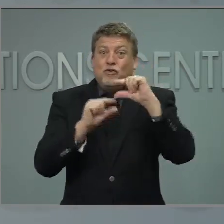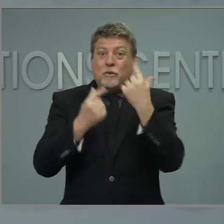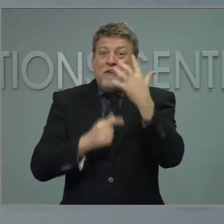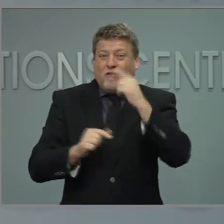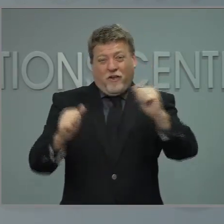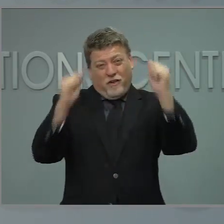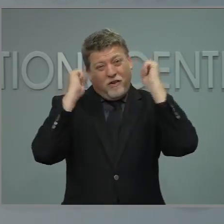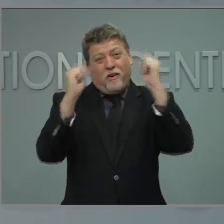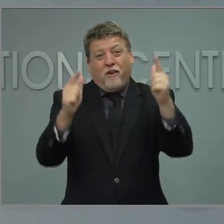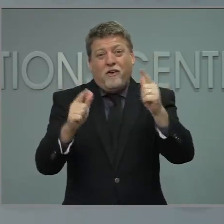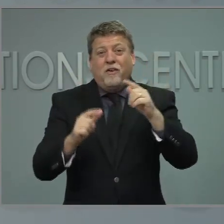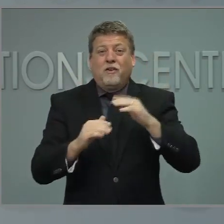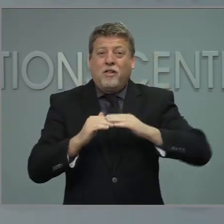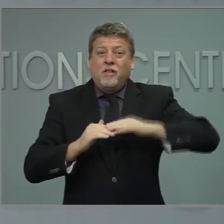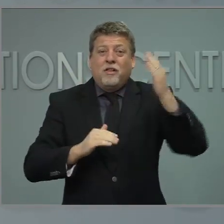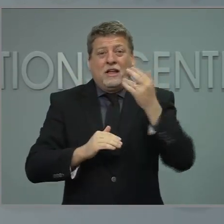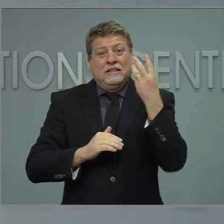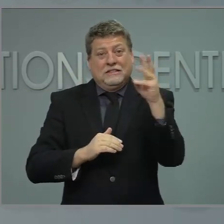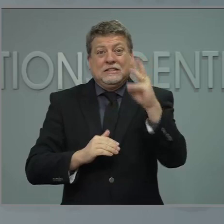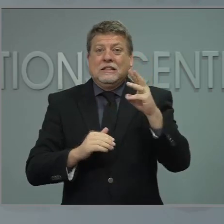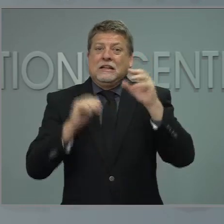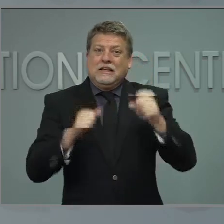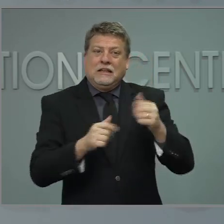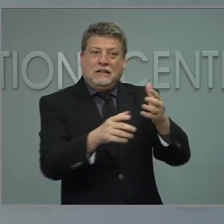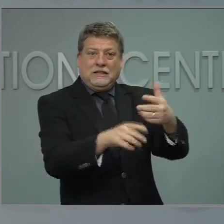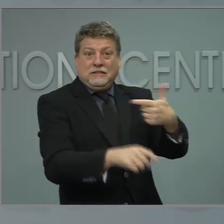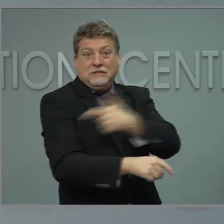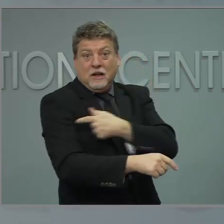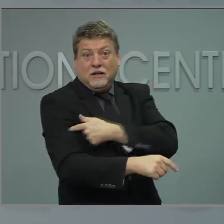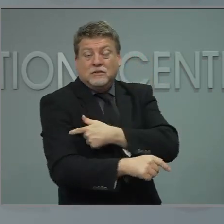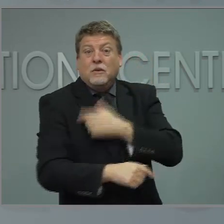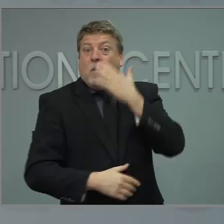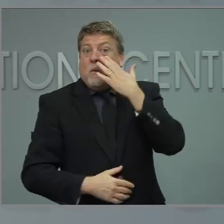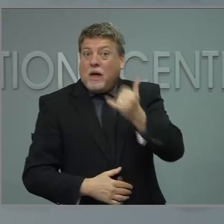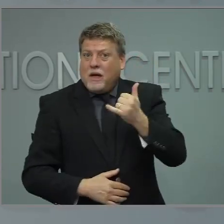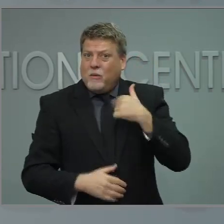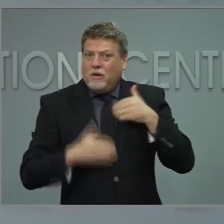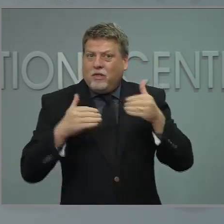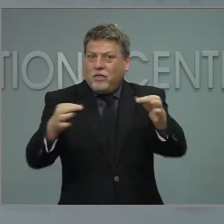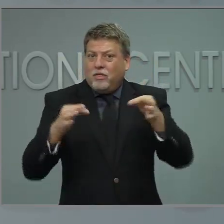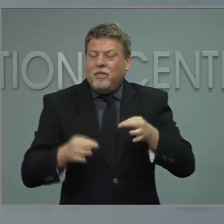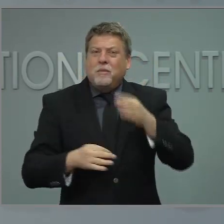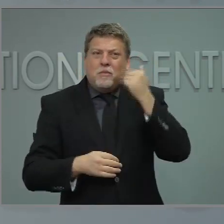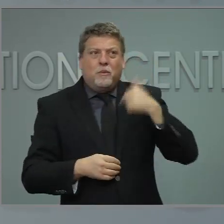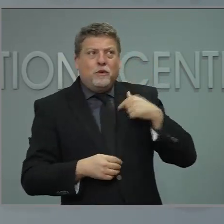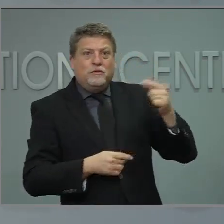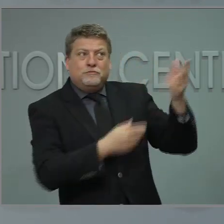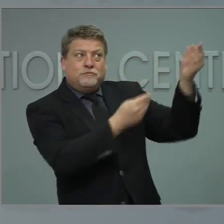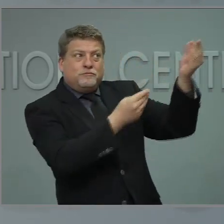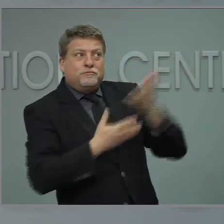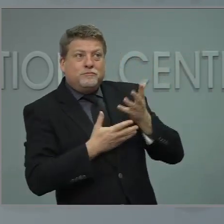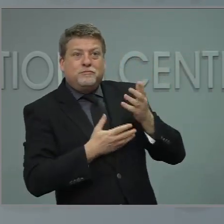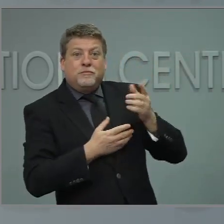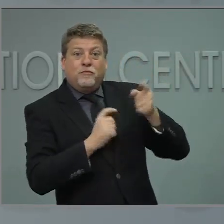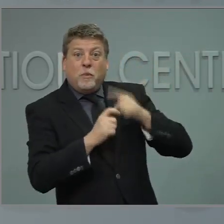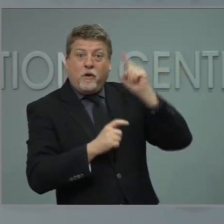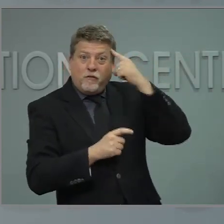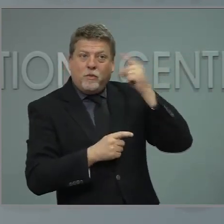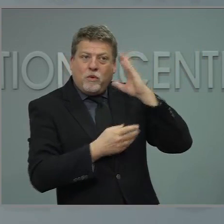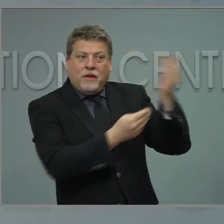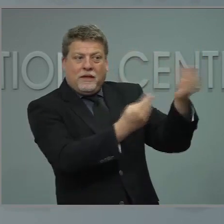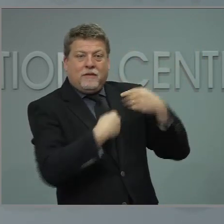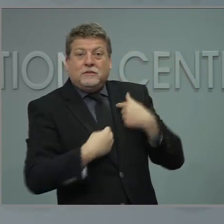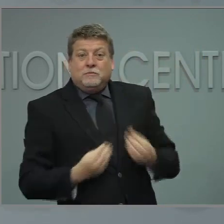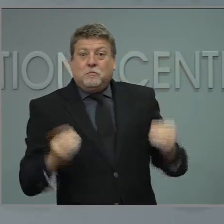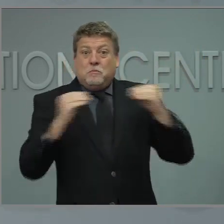We've been faster and have gotten more supply than we had anticipated and that's fantastic. Our Department of Health